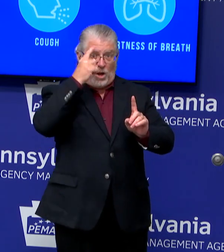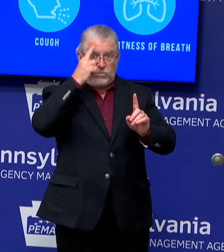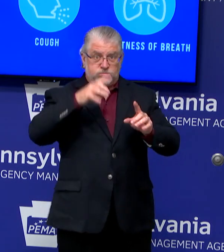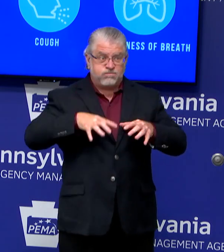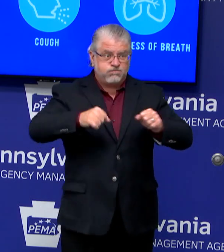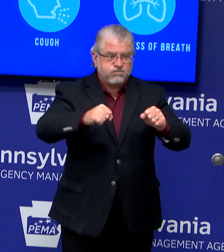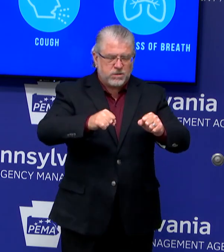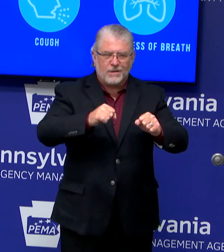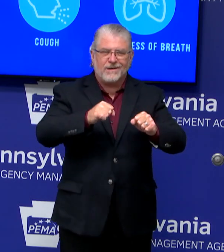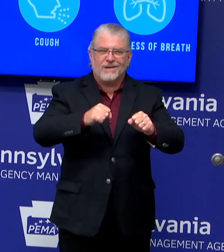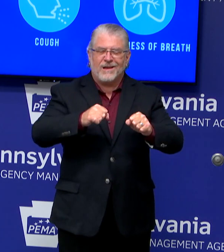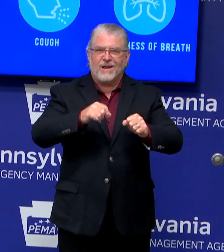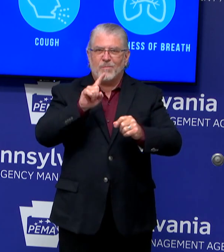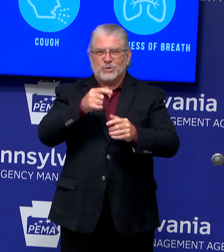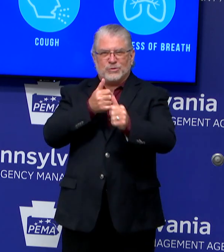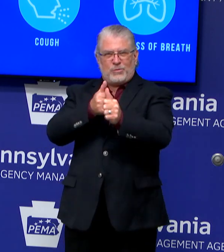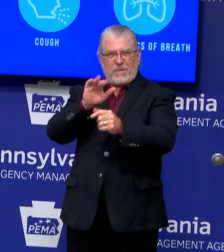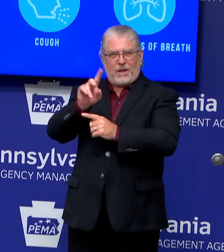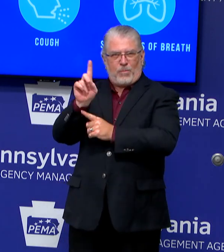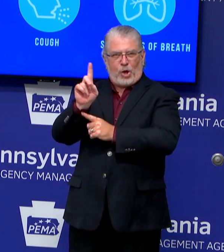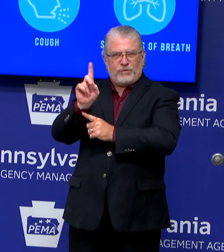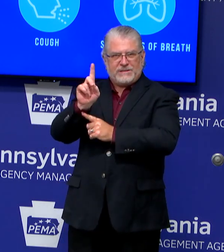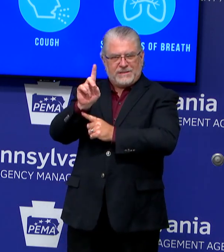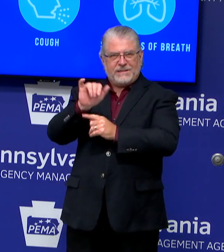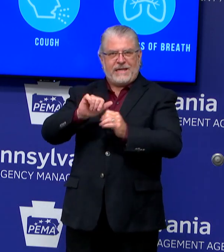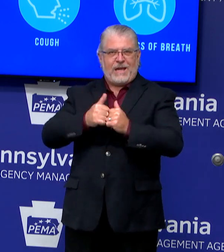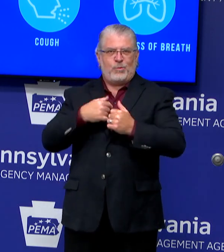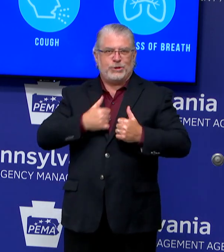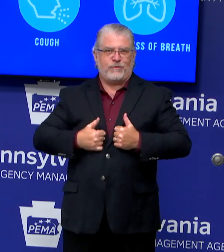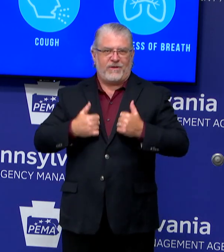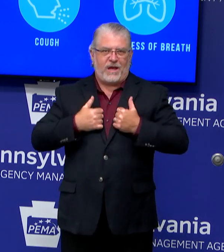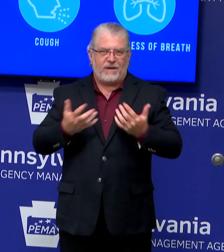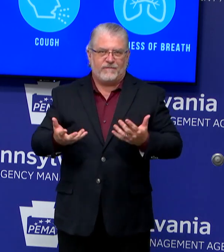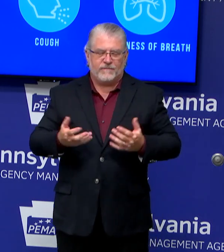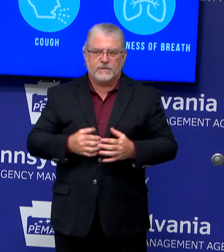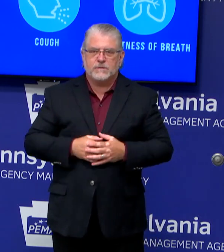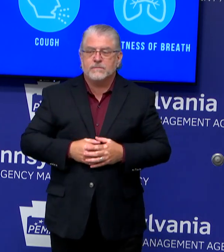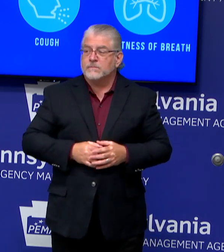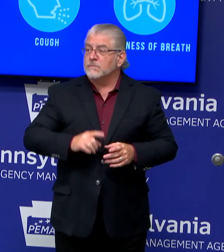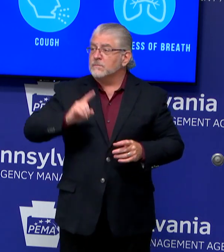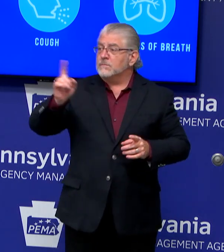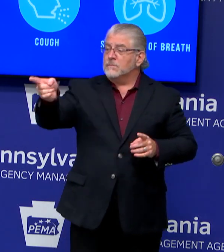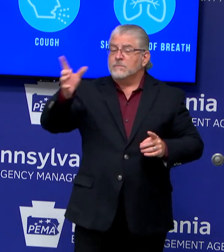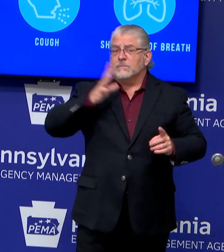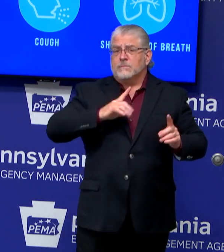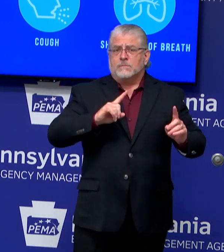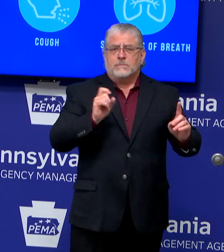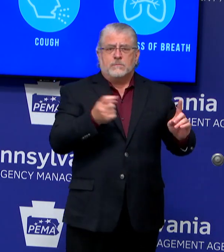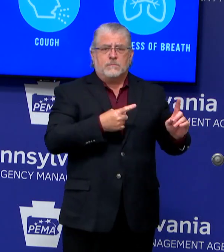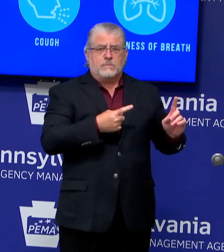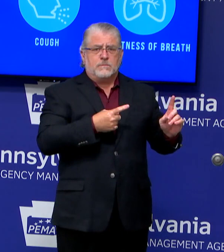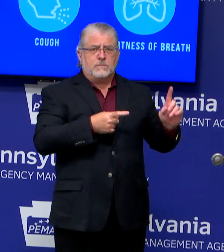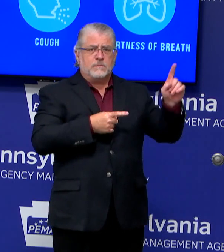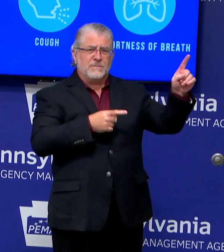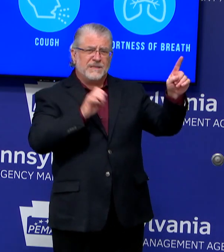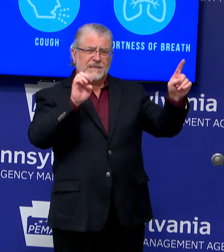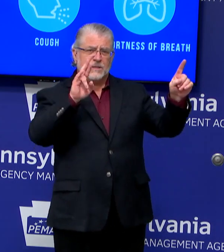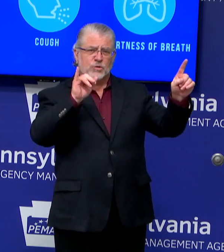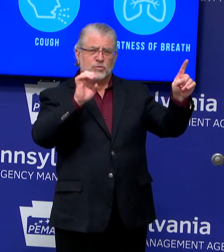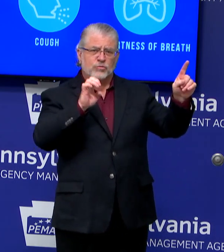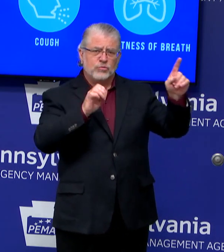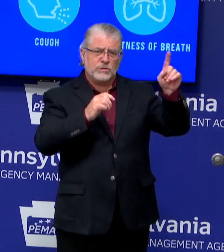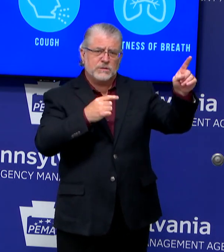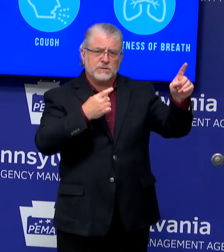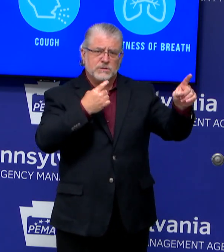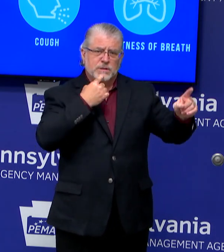Sorry, back to Erie County just one more time. The metrics, you know, lawmakers there have raised questions about, you they've said that they've met every single one except for that 10%